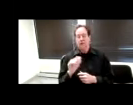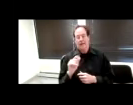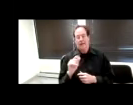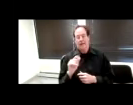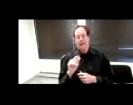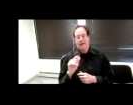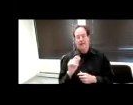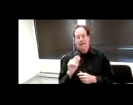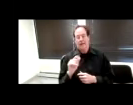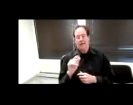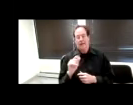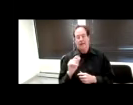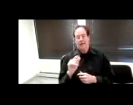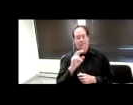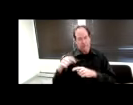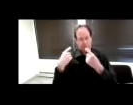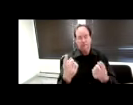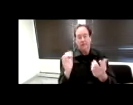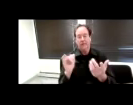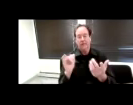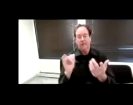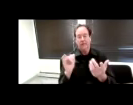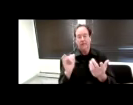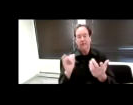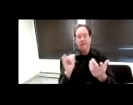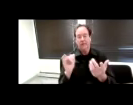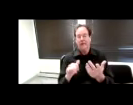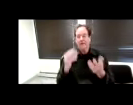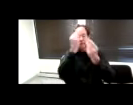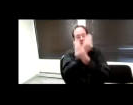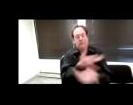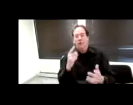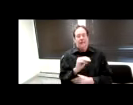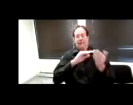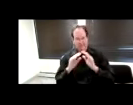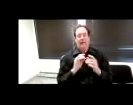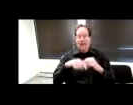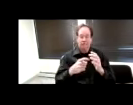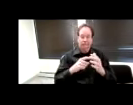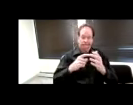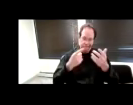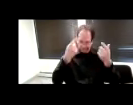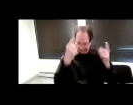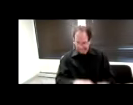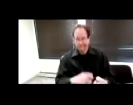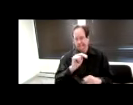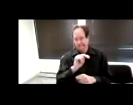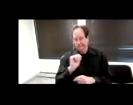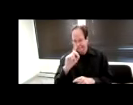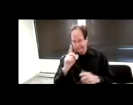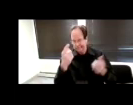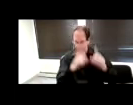about the terms of the NAD agreement, some frequently asked questions about